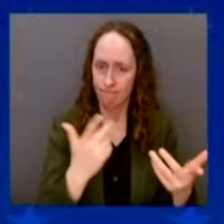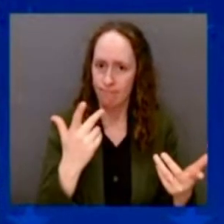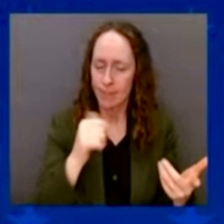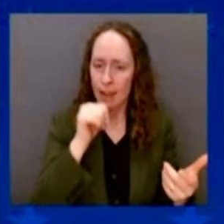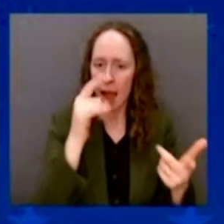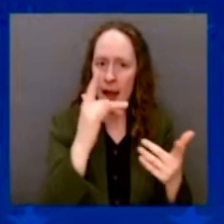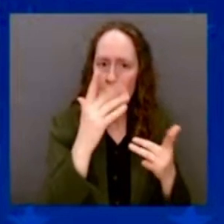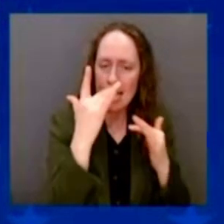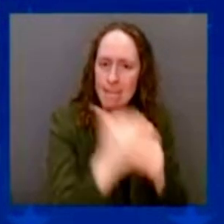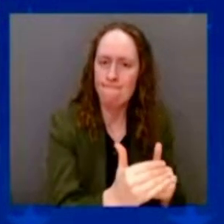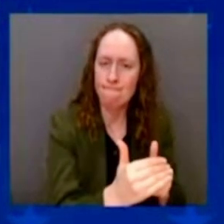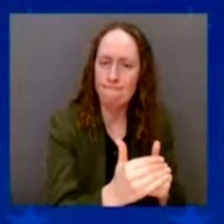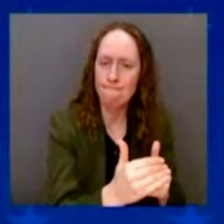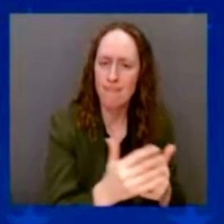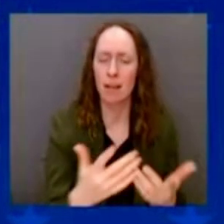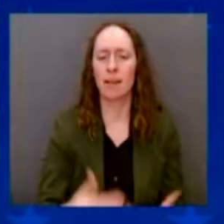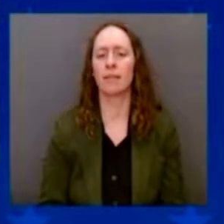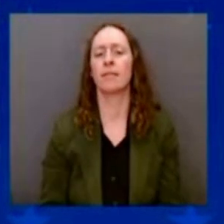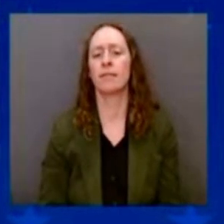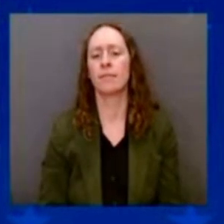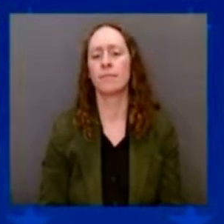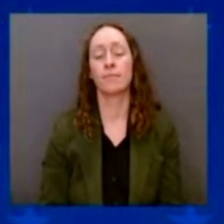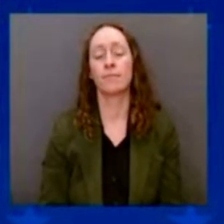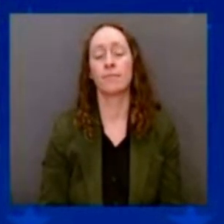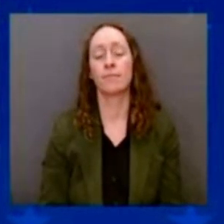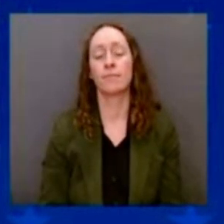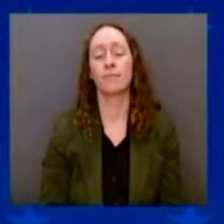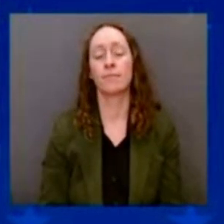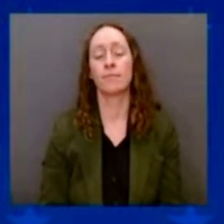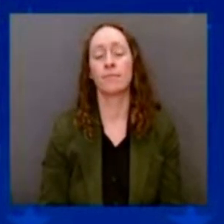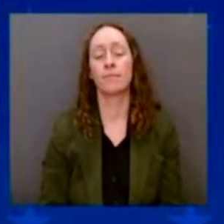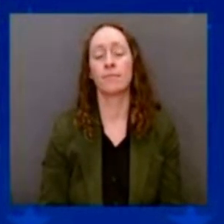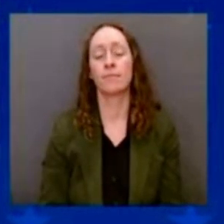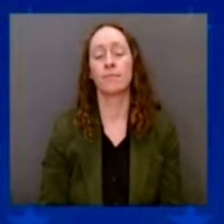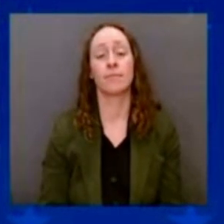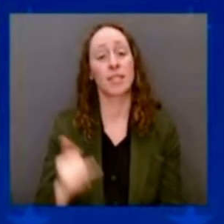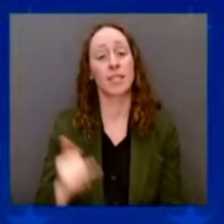paying another $820 to help people from families.